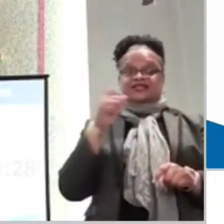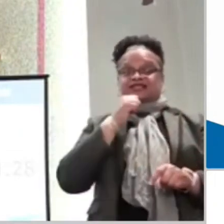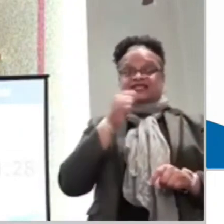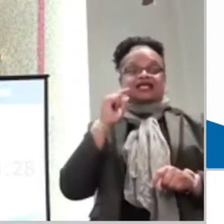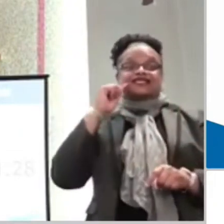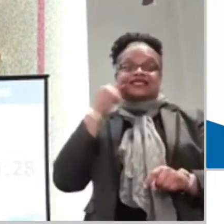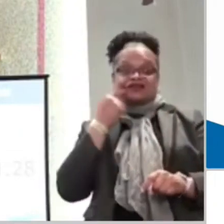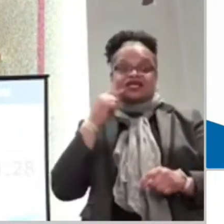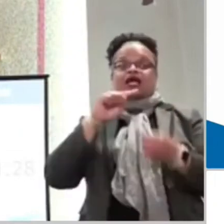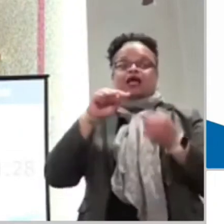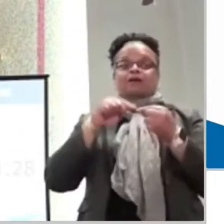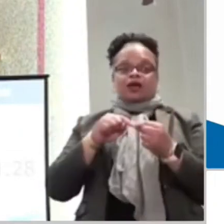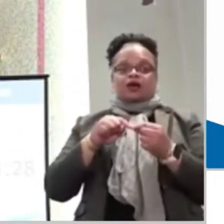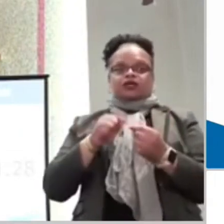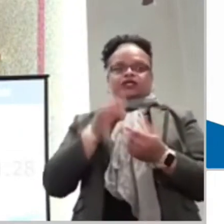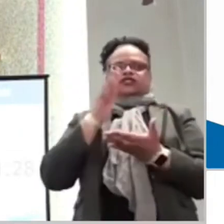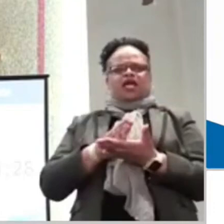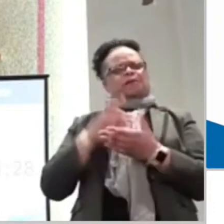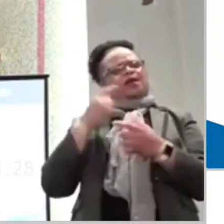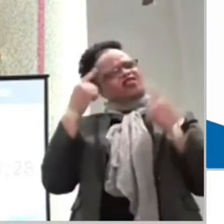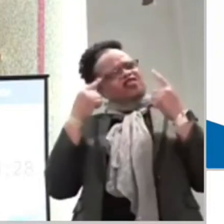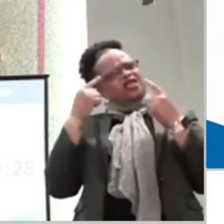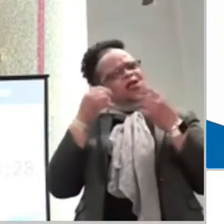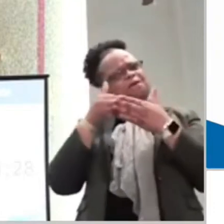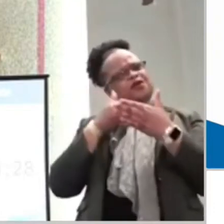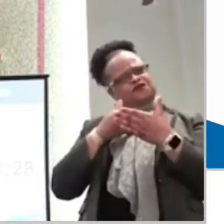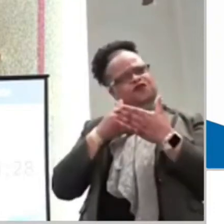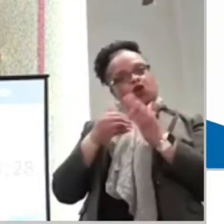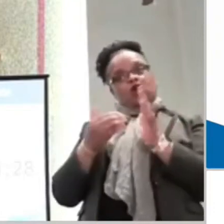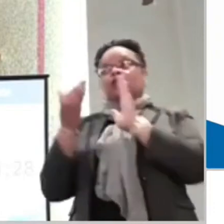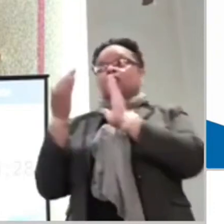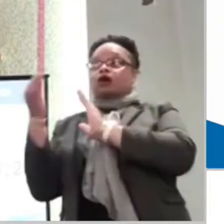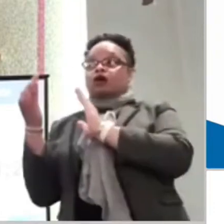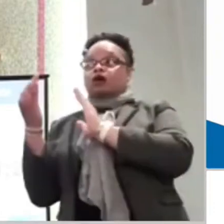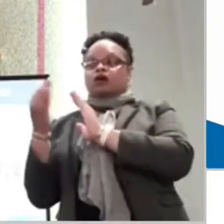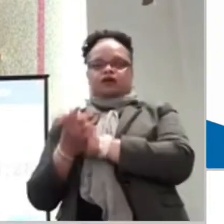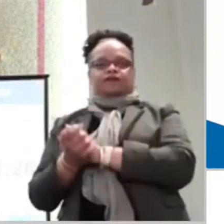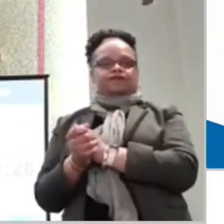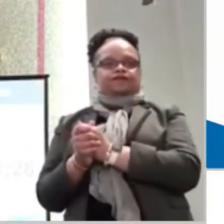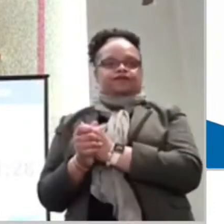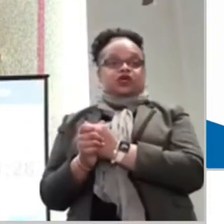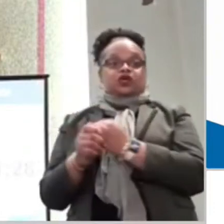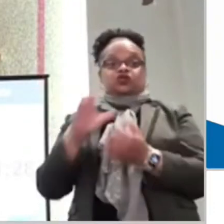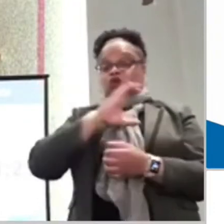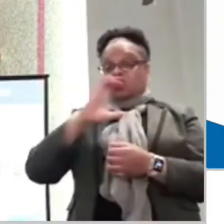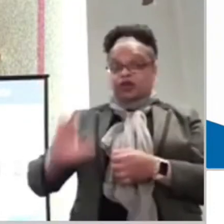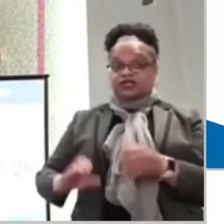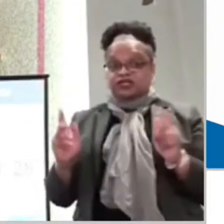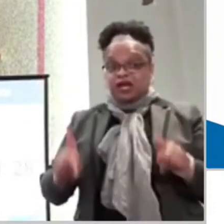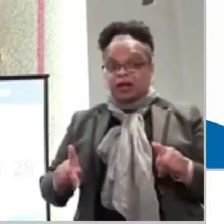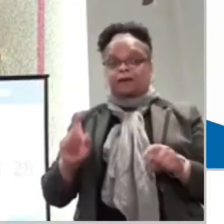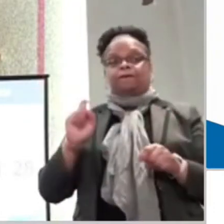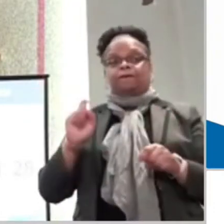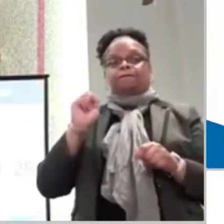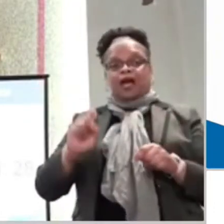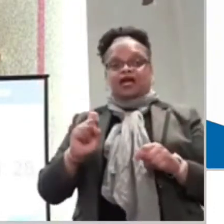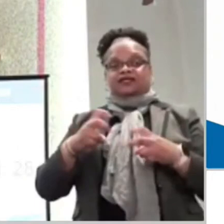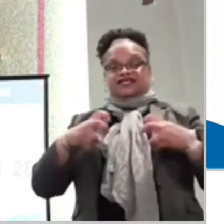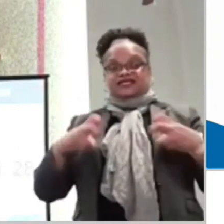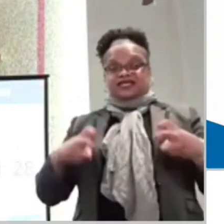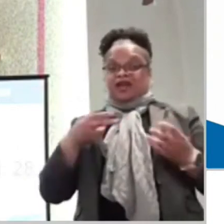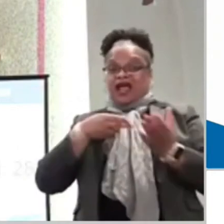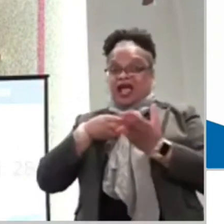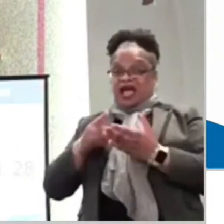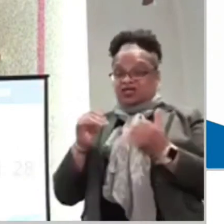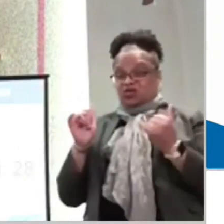seriousness of stopping thinking before approaching. Christians should examine themselves honestly to see